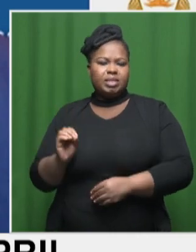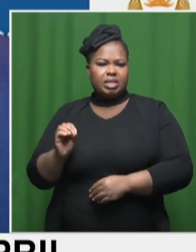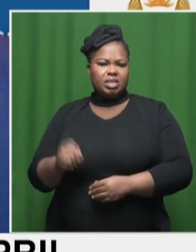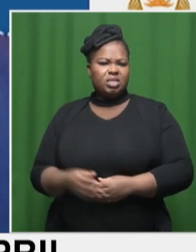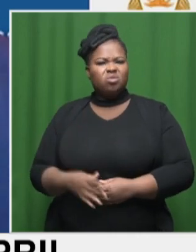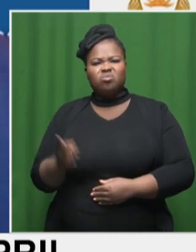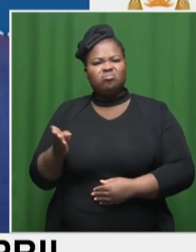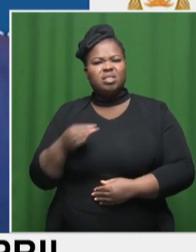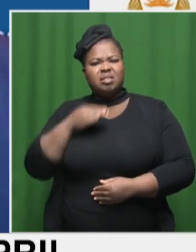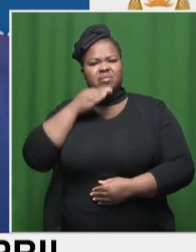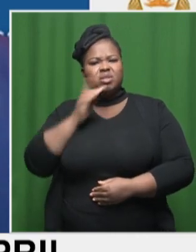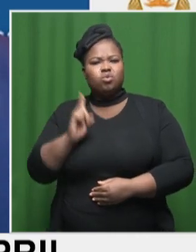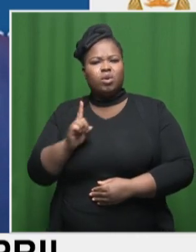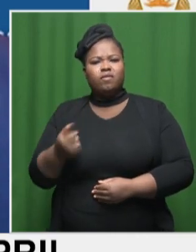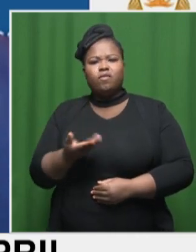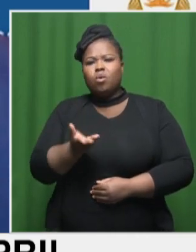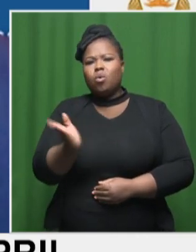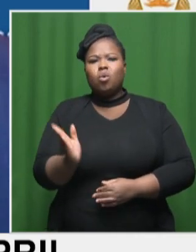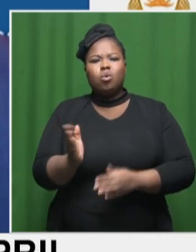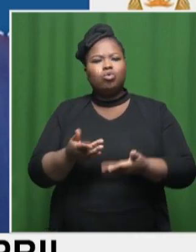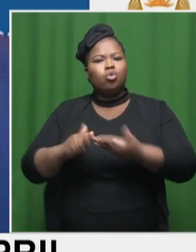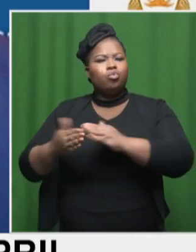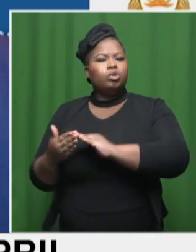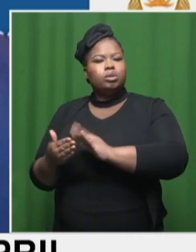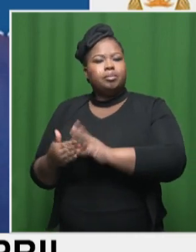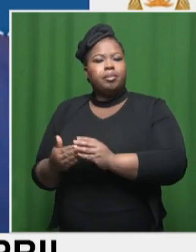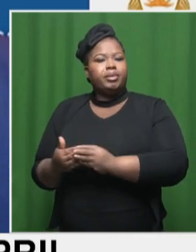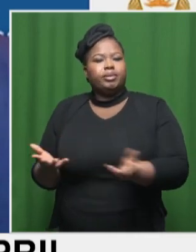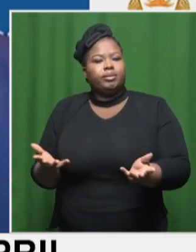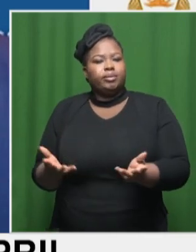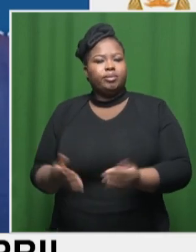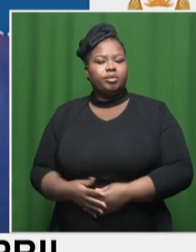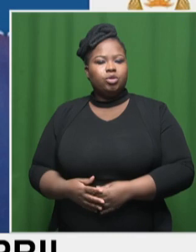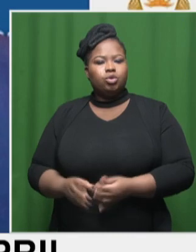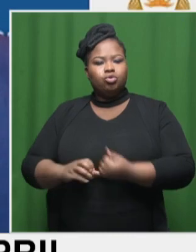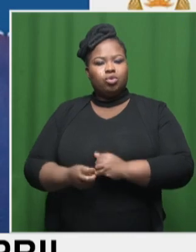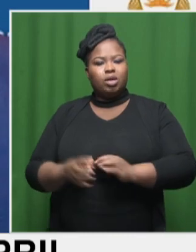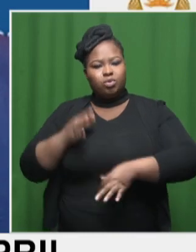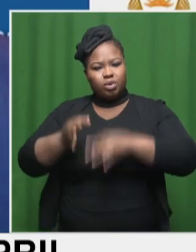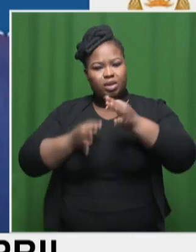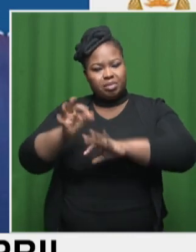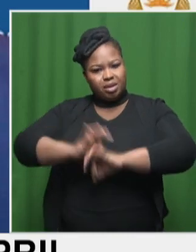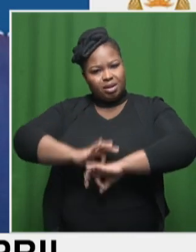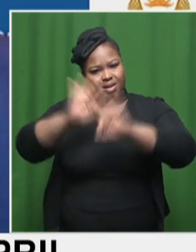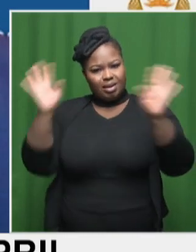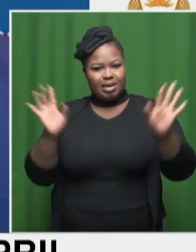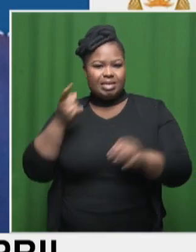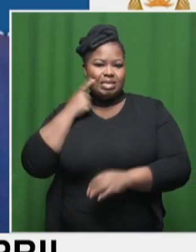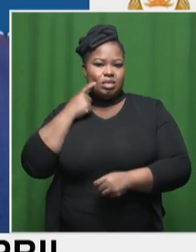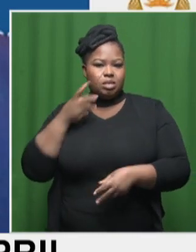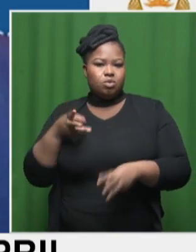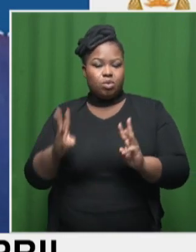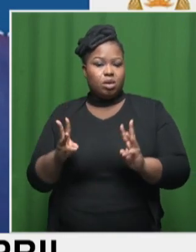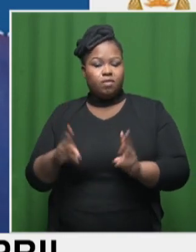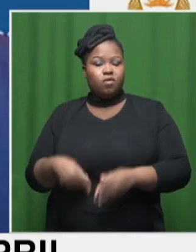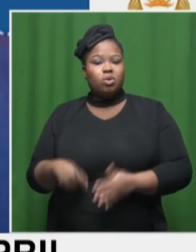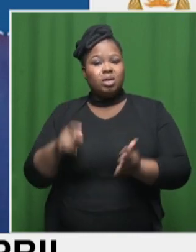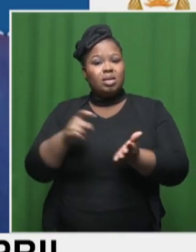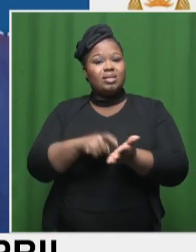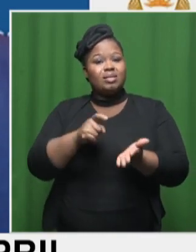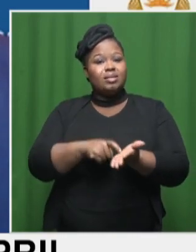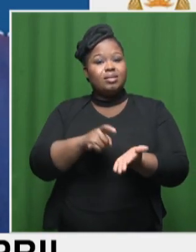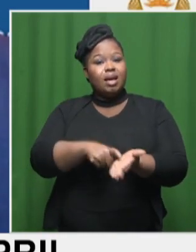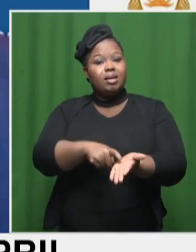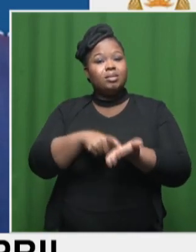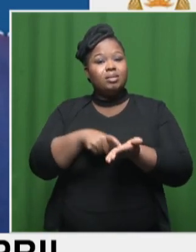does that mean for lay folk in terms of just breaking down those figures and what it means for our debt levels and